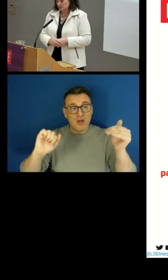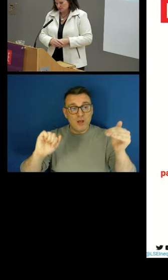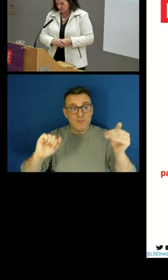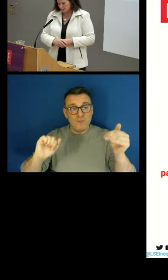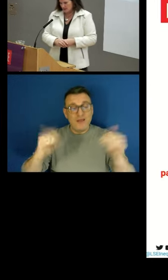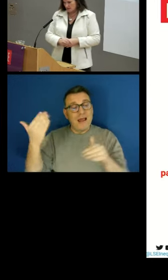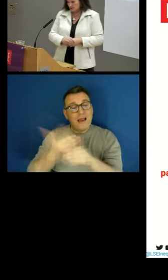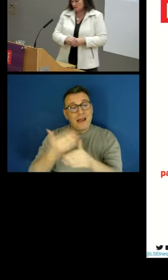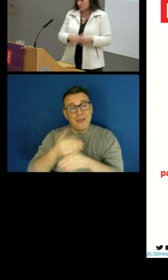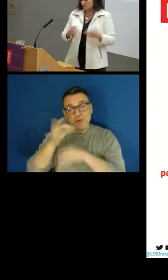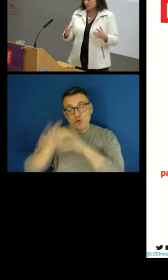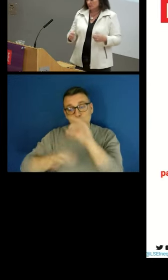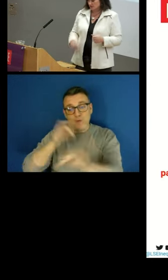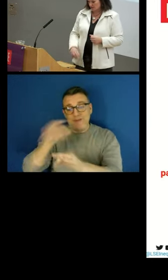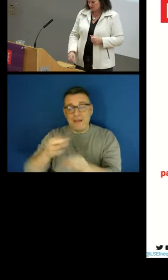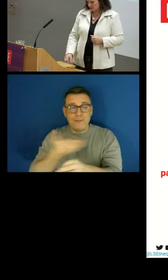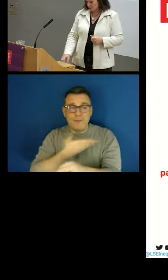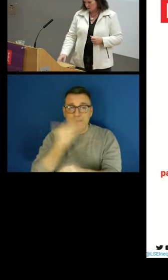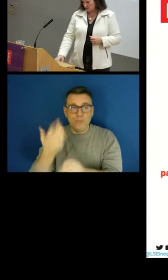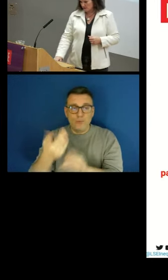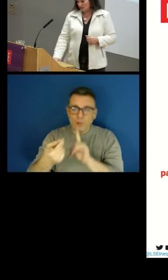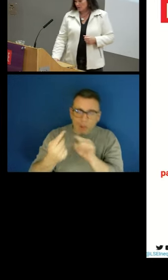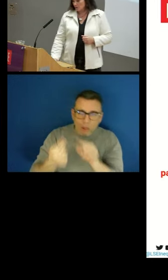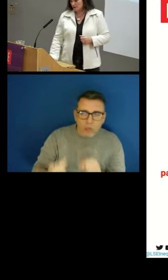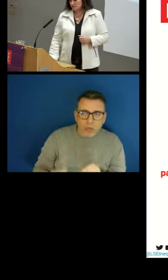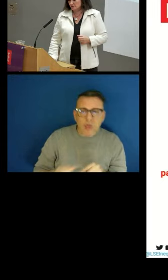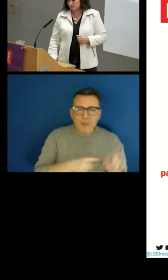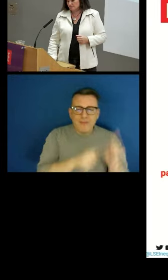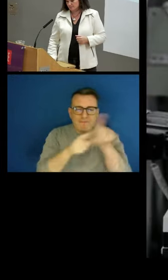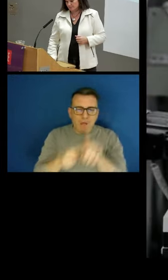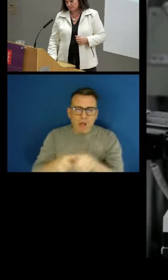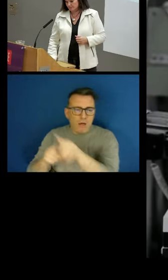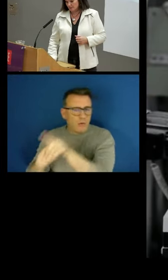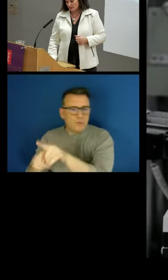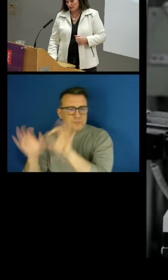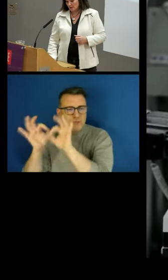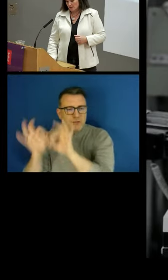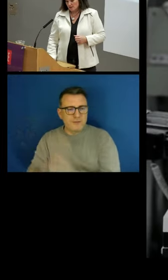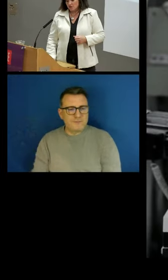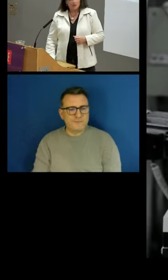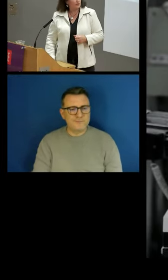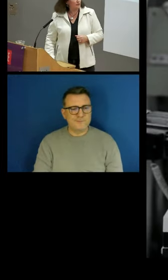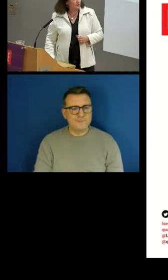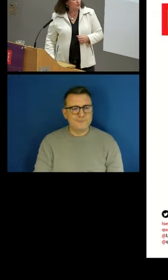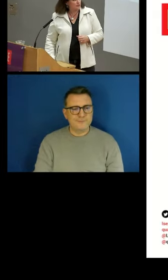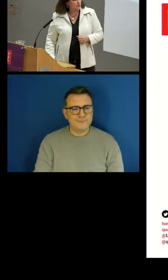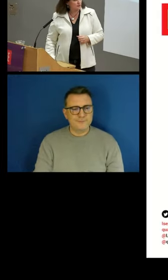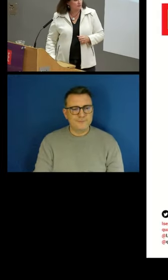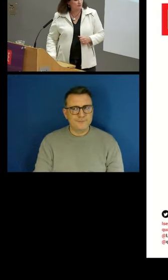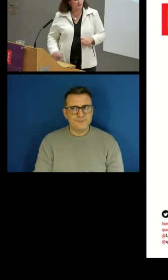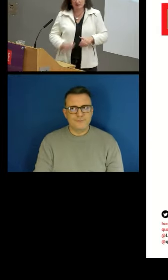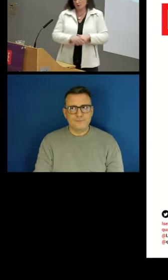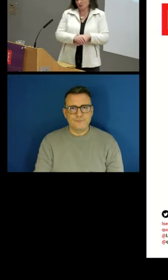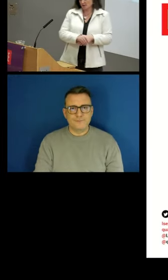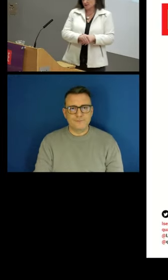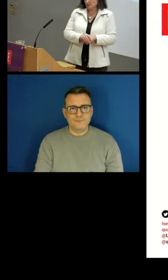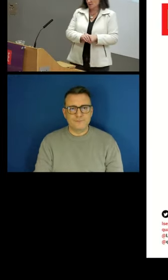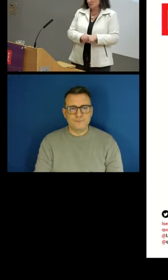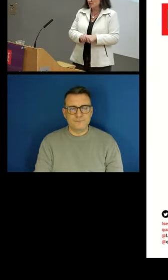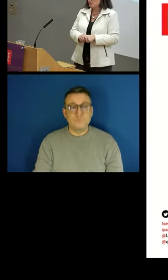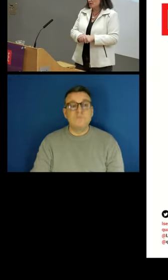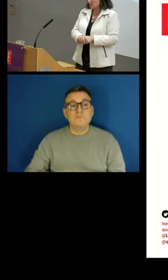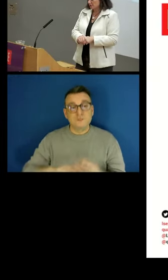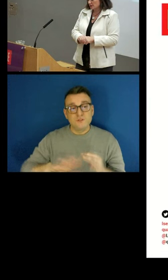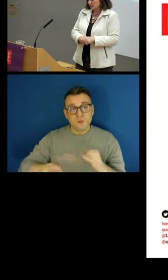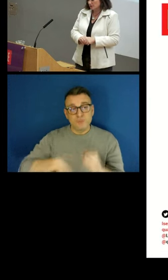and hadn't been following this over a long period of time. So, conclusions. Very quickly to